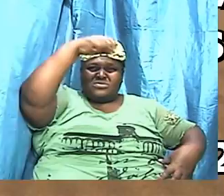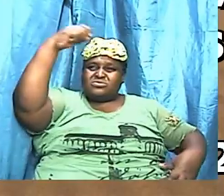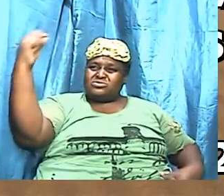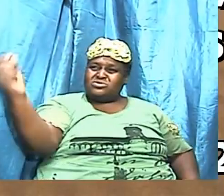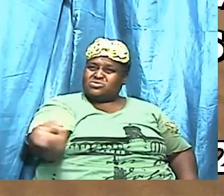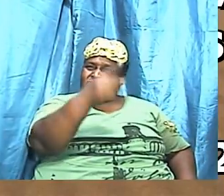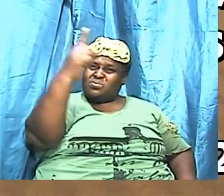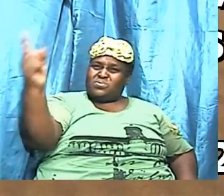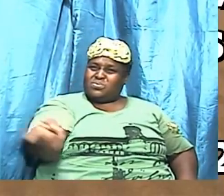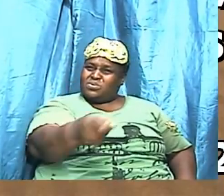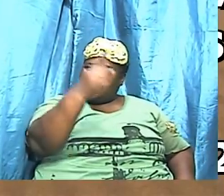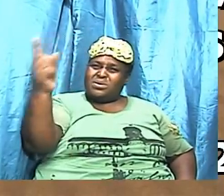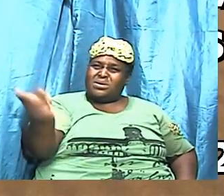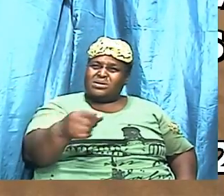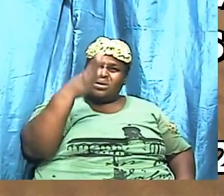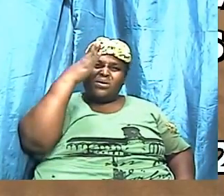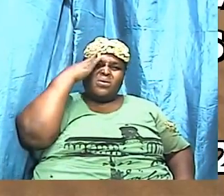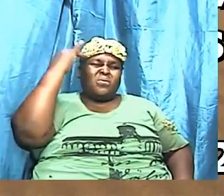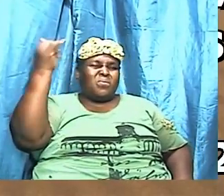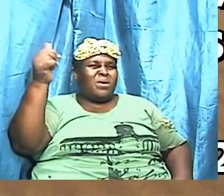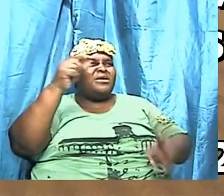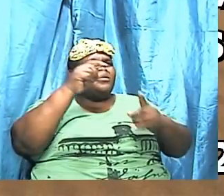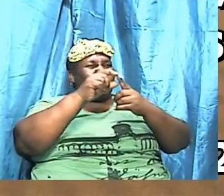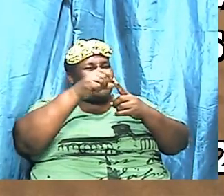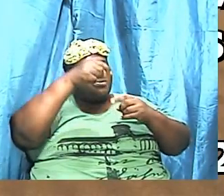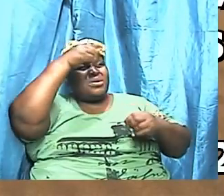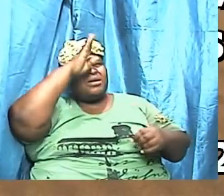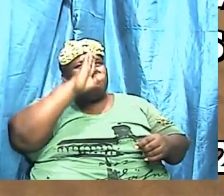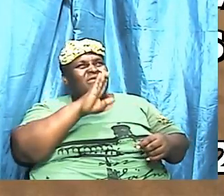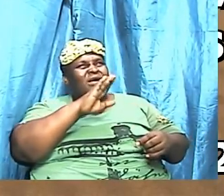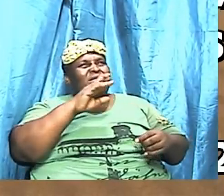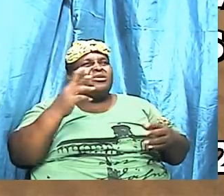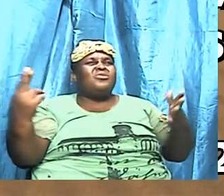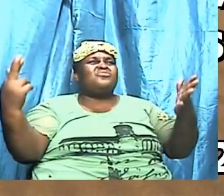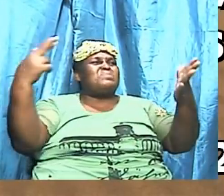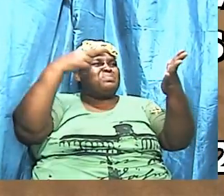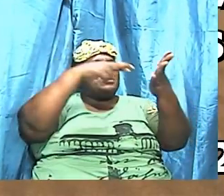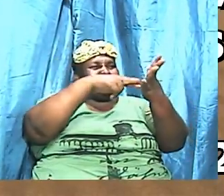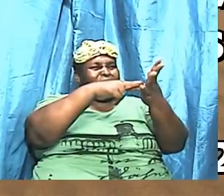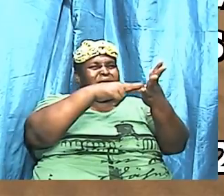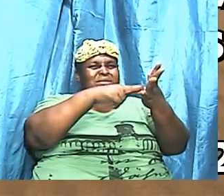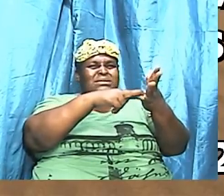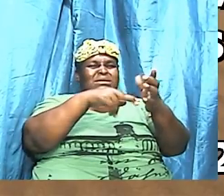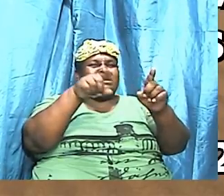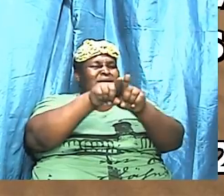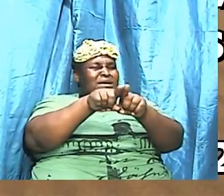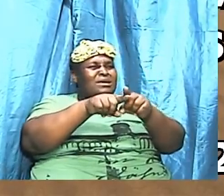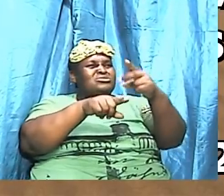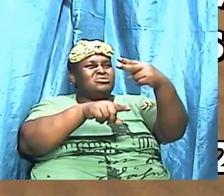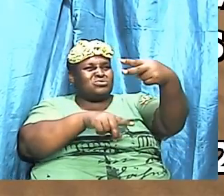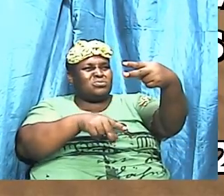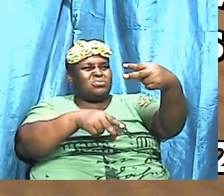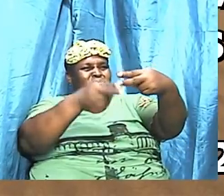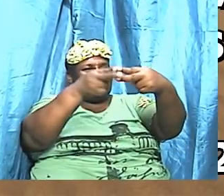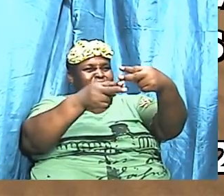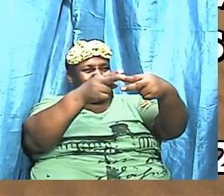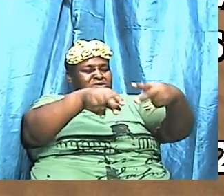Why is the word of God repeatedly referred to as a two-edged sword?